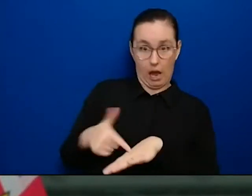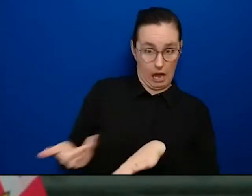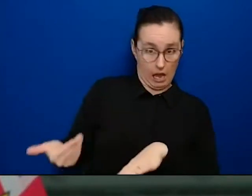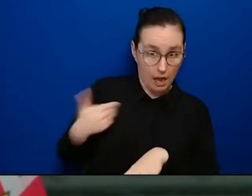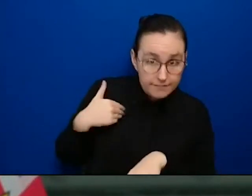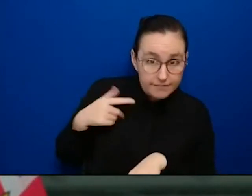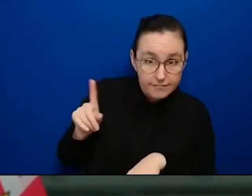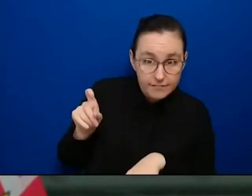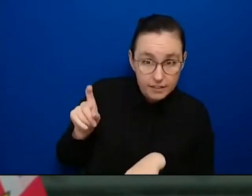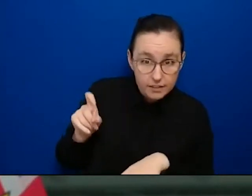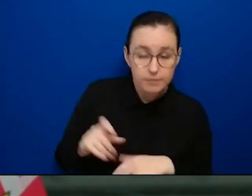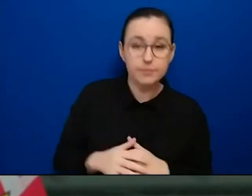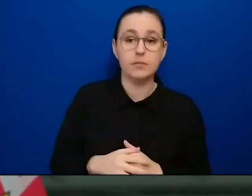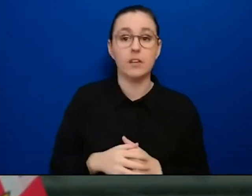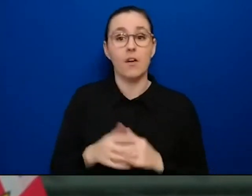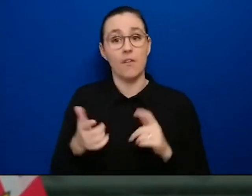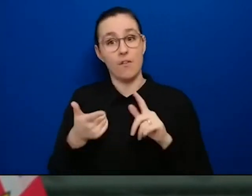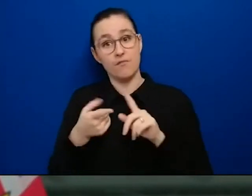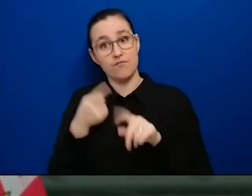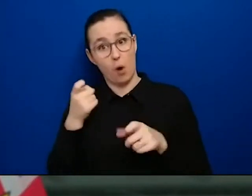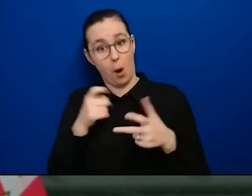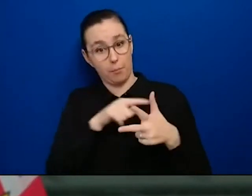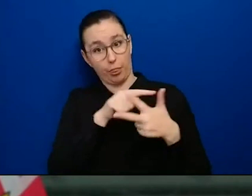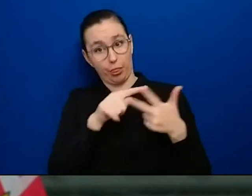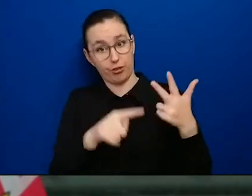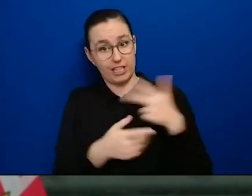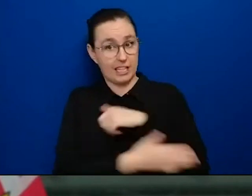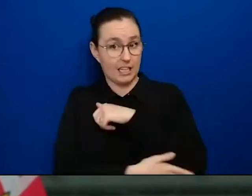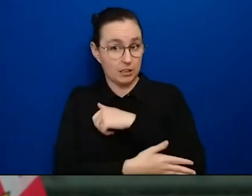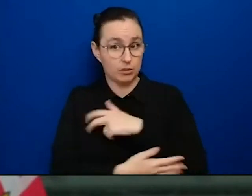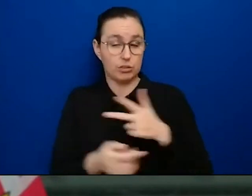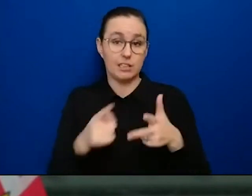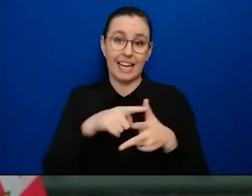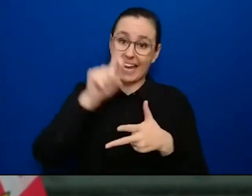three countries, so Egypt, Malawi, and Nigeria.